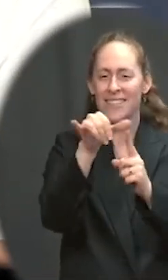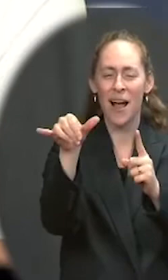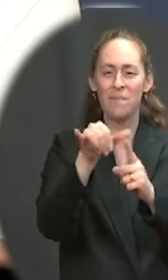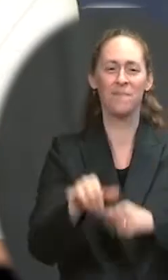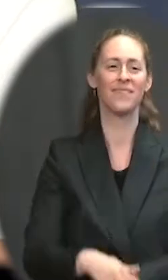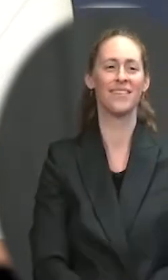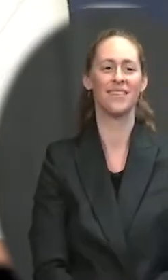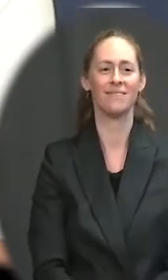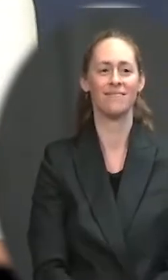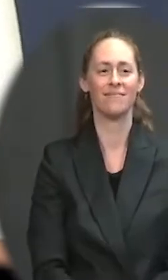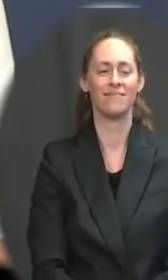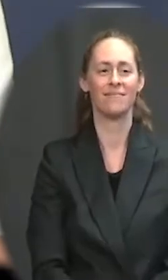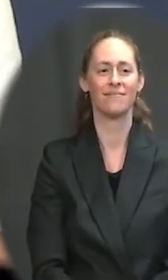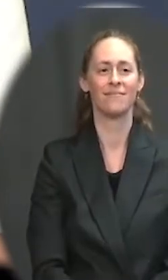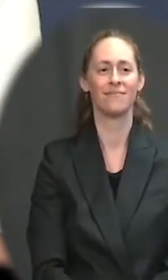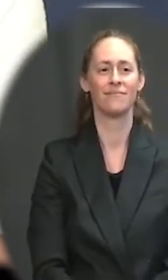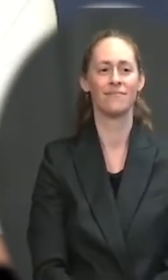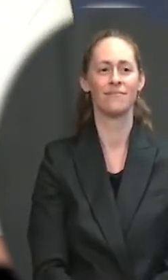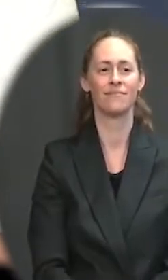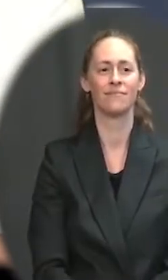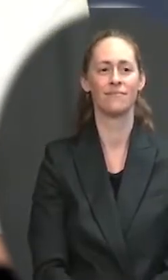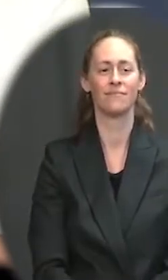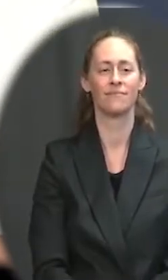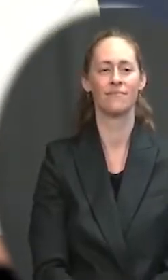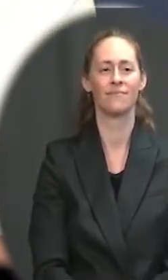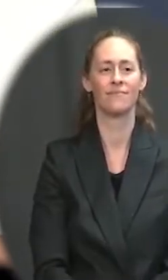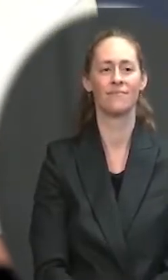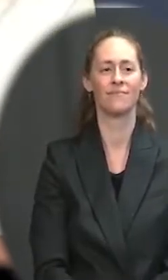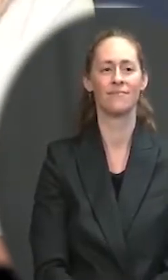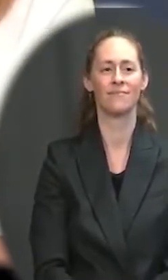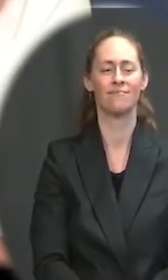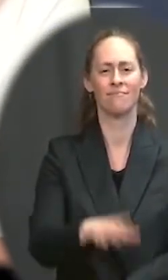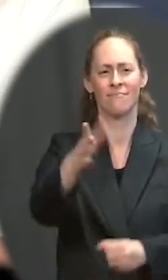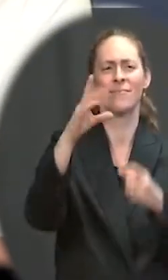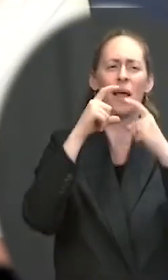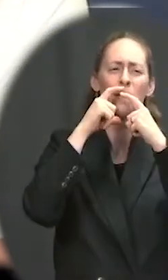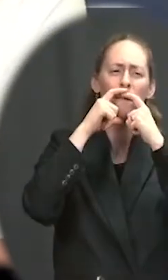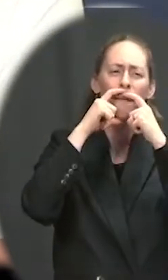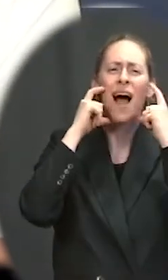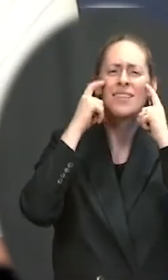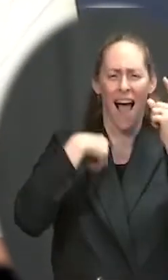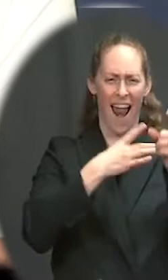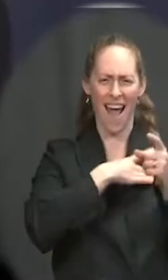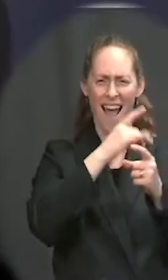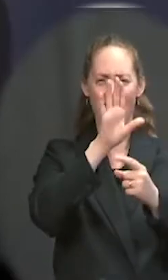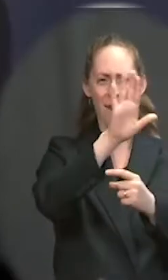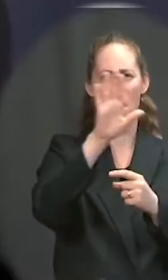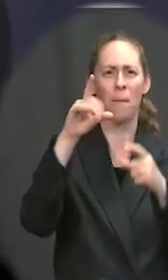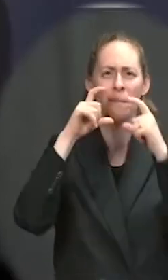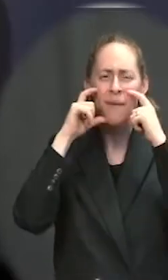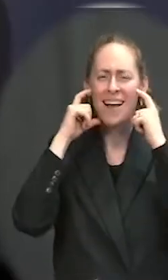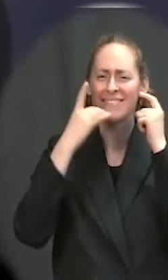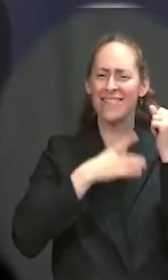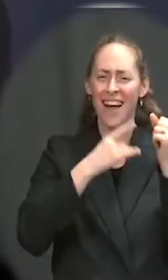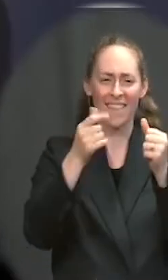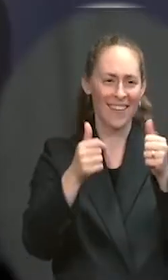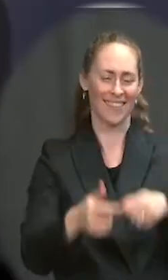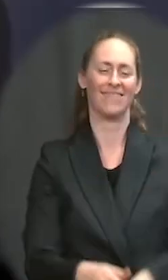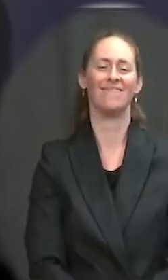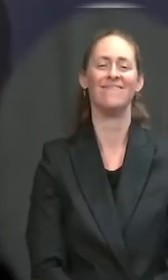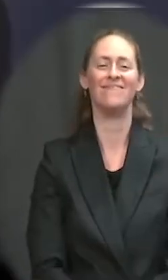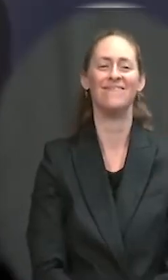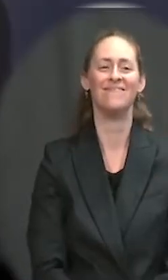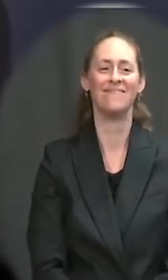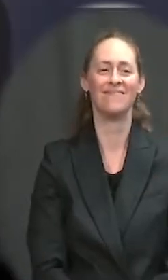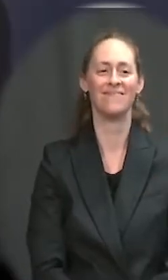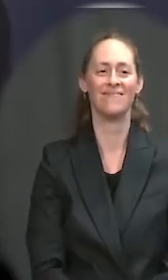Kristen has a very good mask on today. Ms. Kristen, both of your masks. Go ahead. Okay. My question is on these restaurant funds. Yes. When